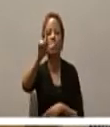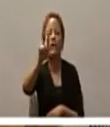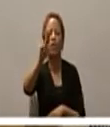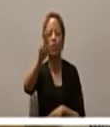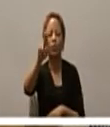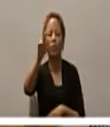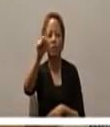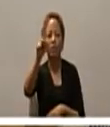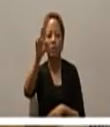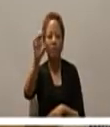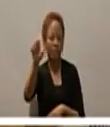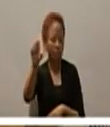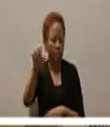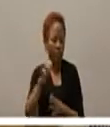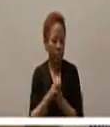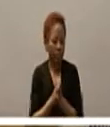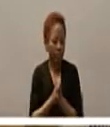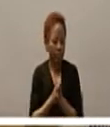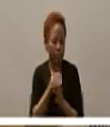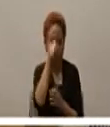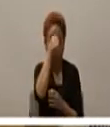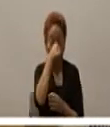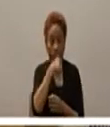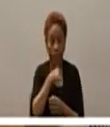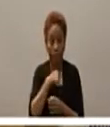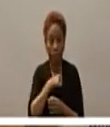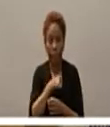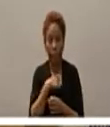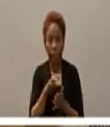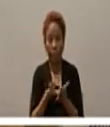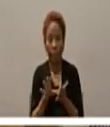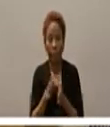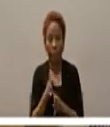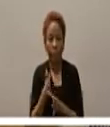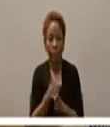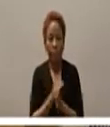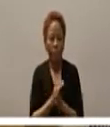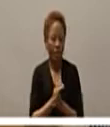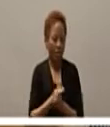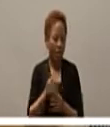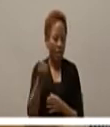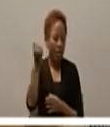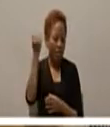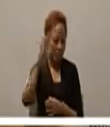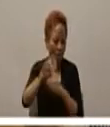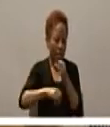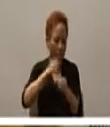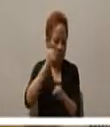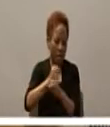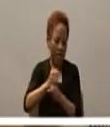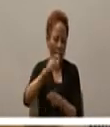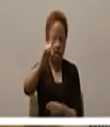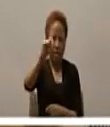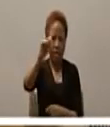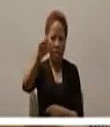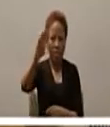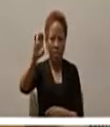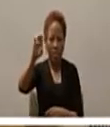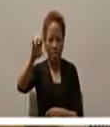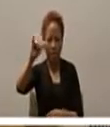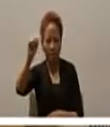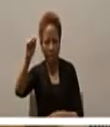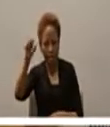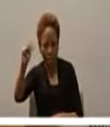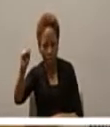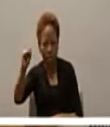in the 15th year of Tiberius Caesar's reign when Pontius Pilate